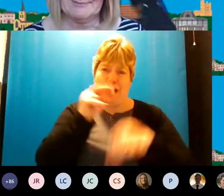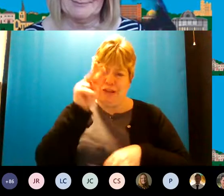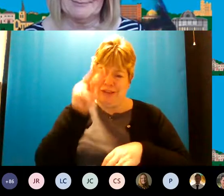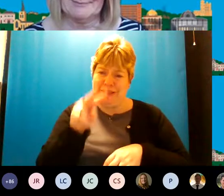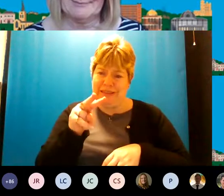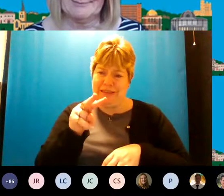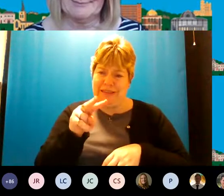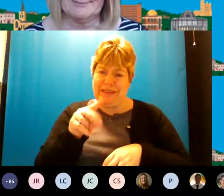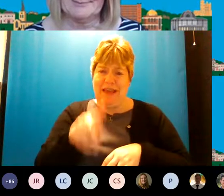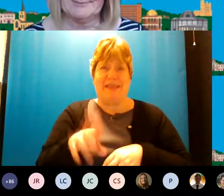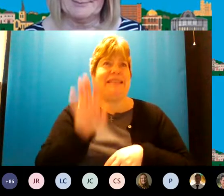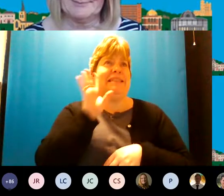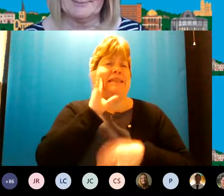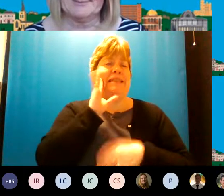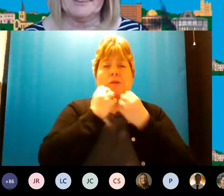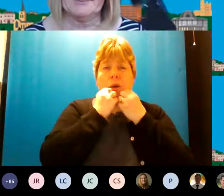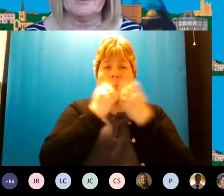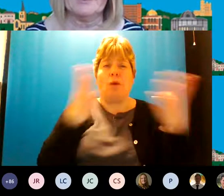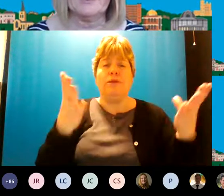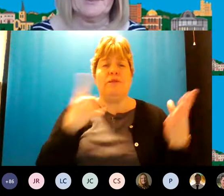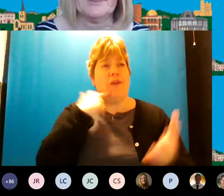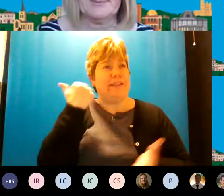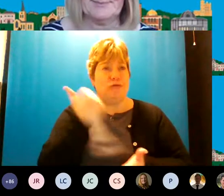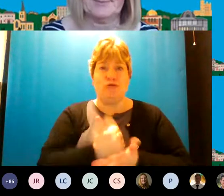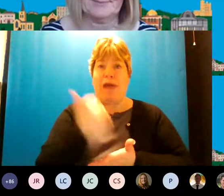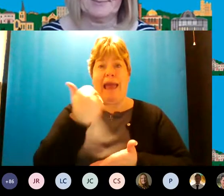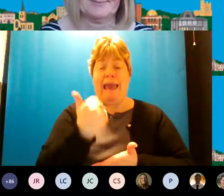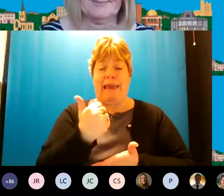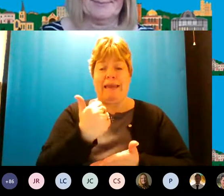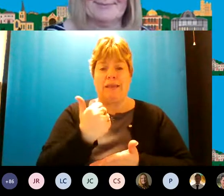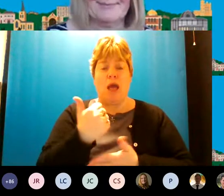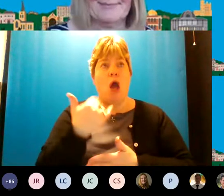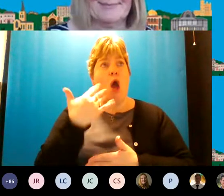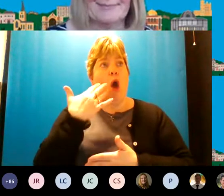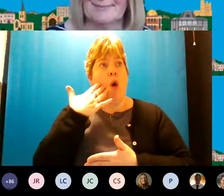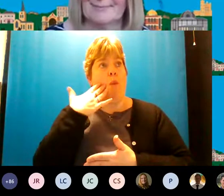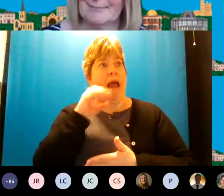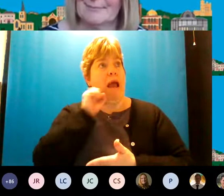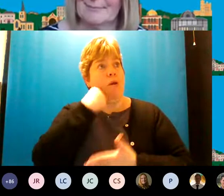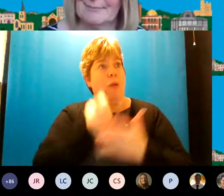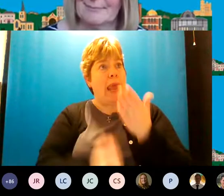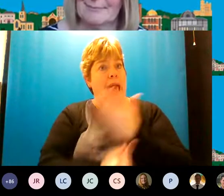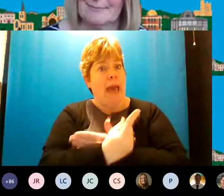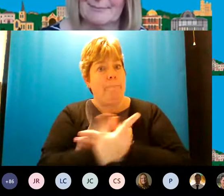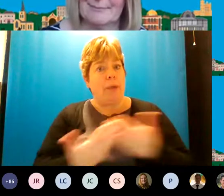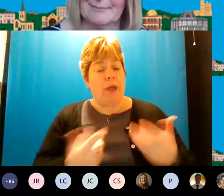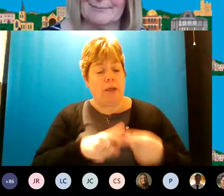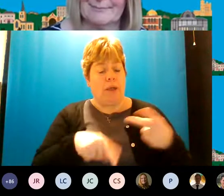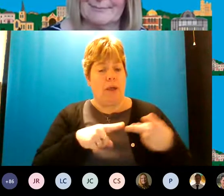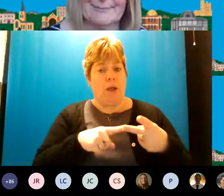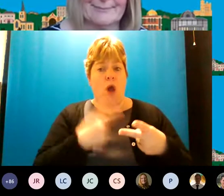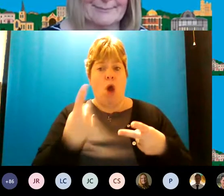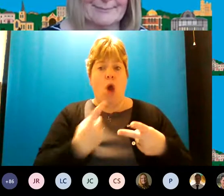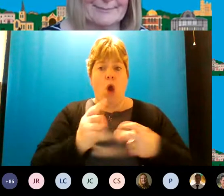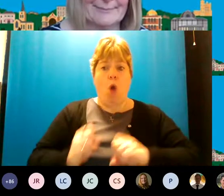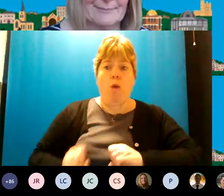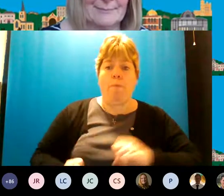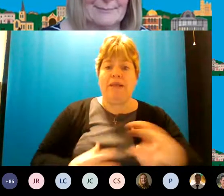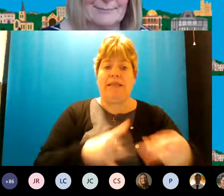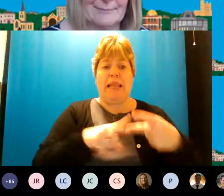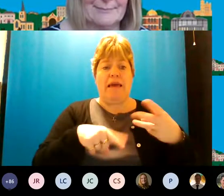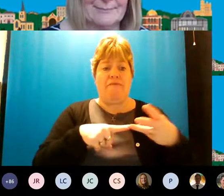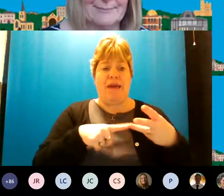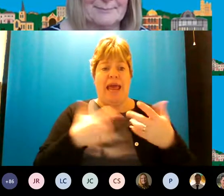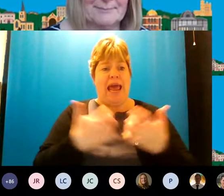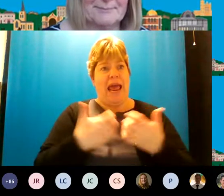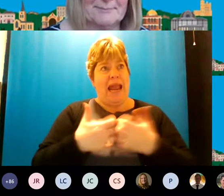this all sounds wonderful this is great um when's it going to happen who's going to be delivering it and how's it